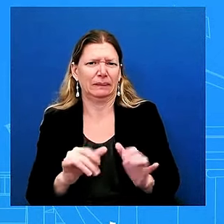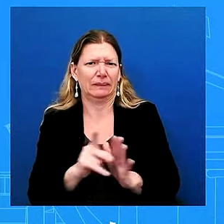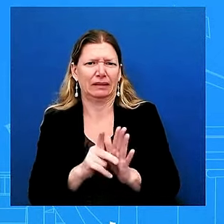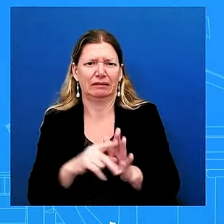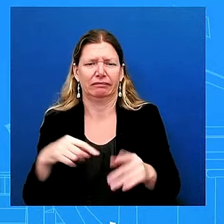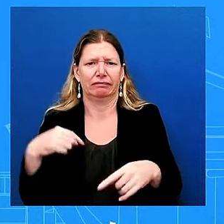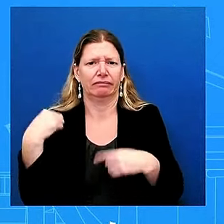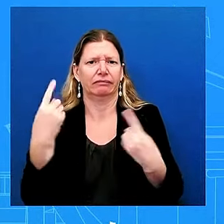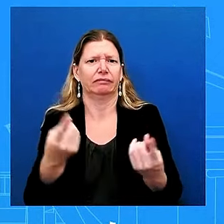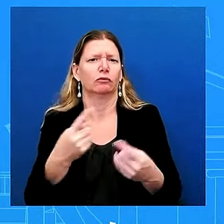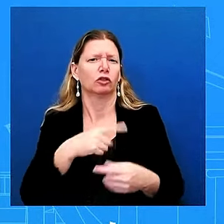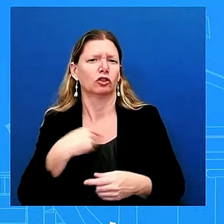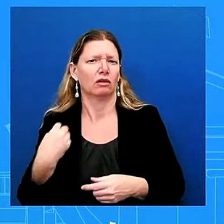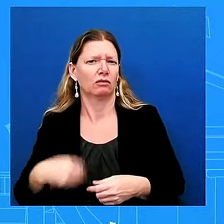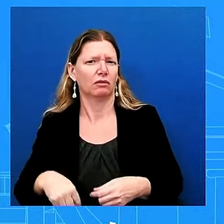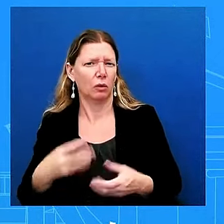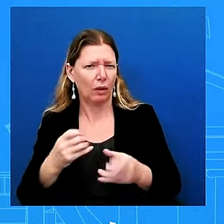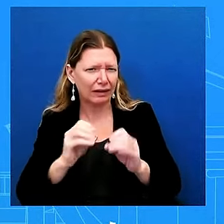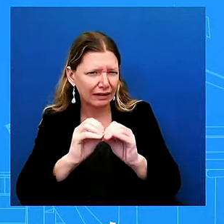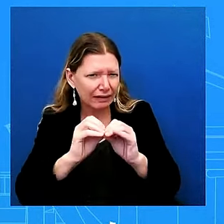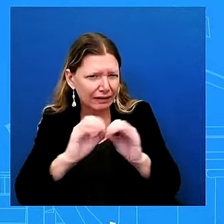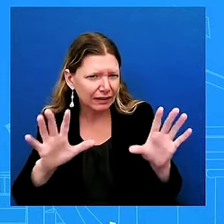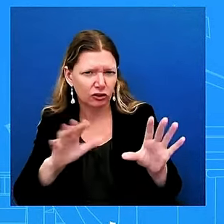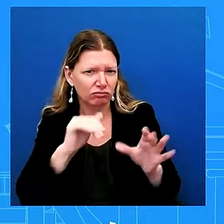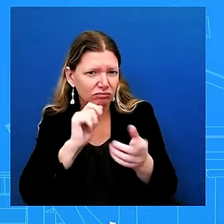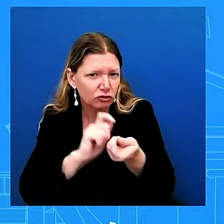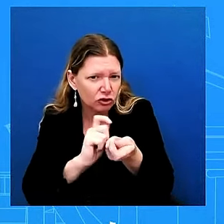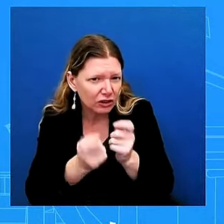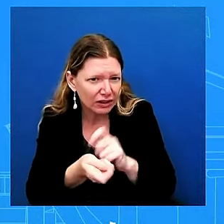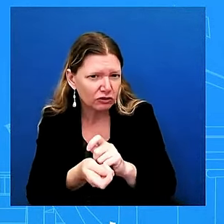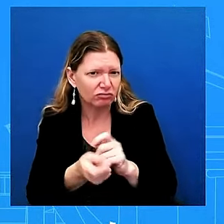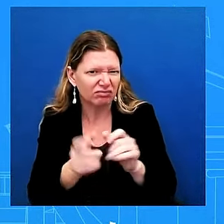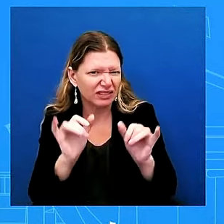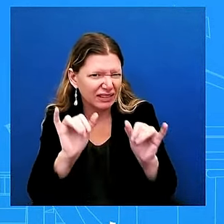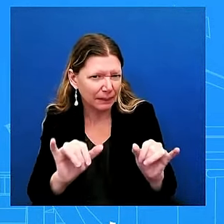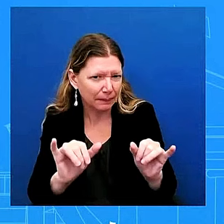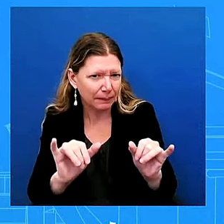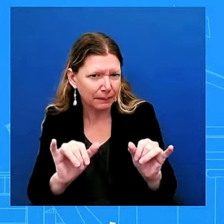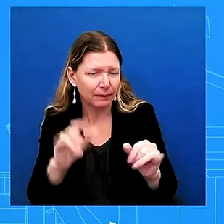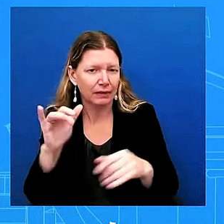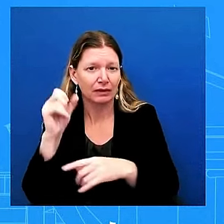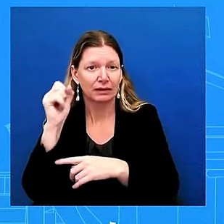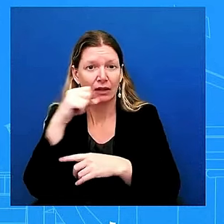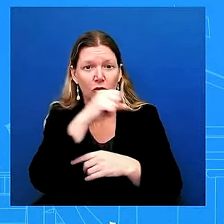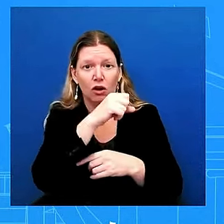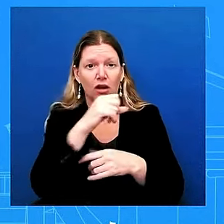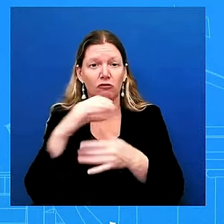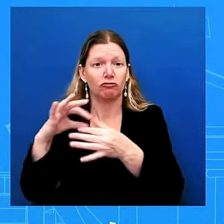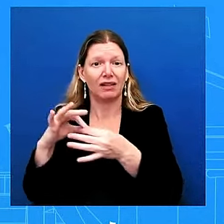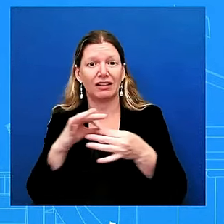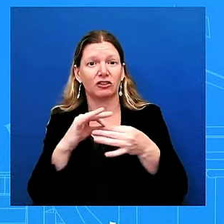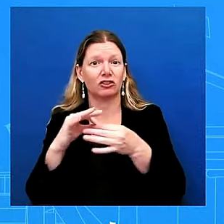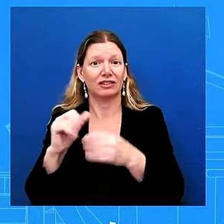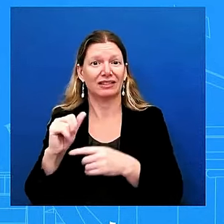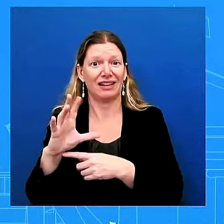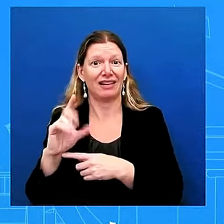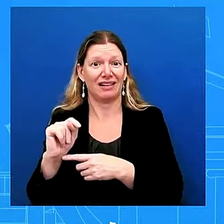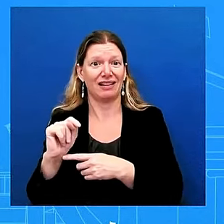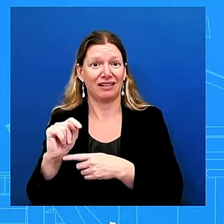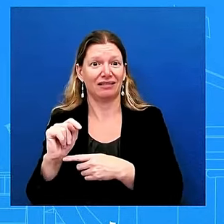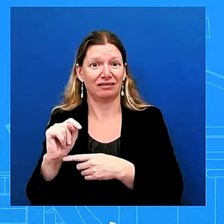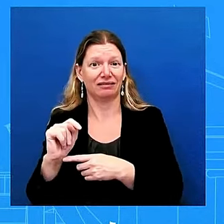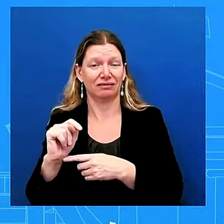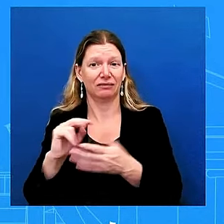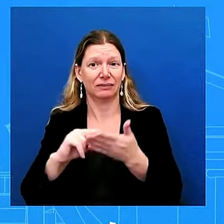guide by the taiwan relations act three joint communiques and six assurances again our overreaching goal